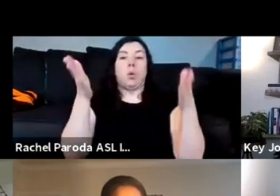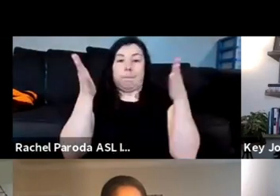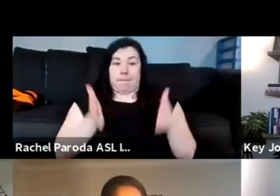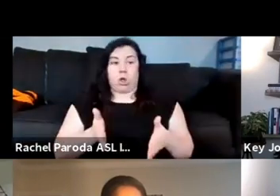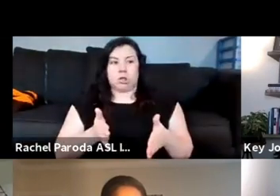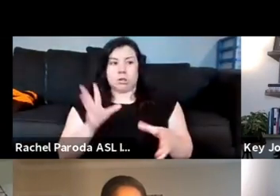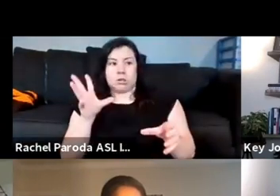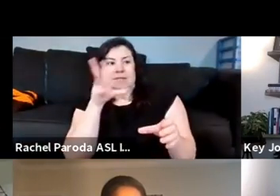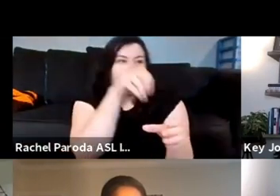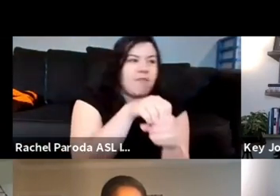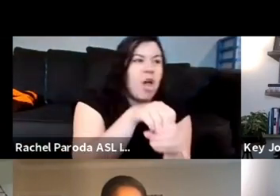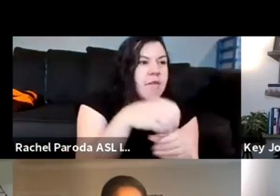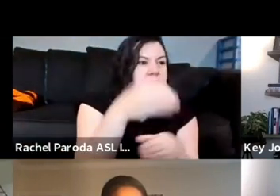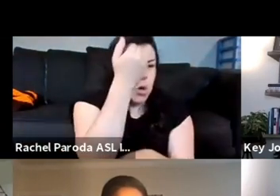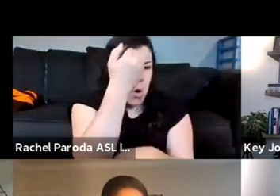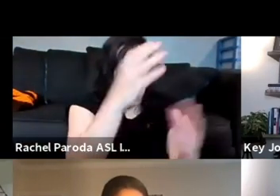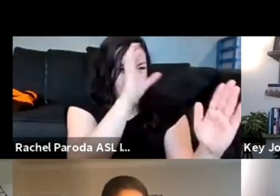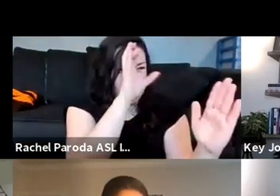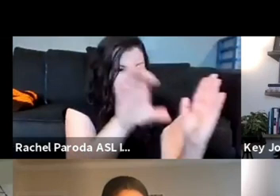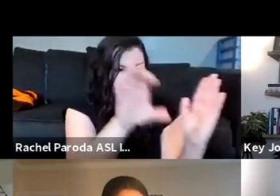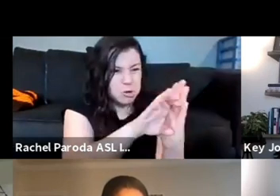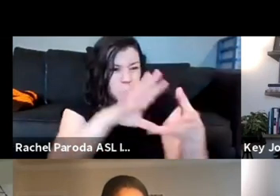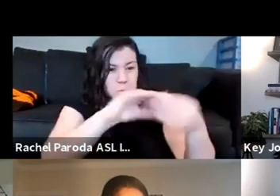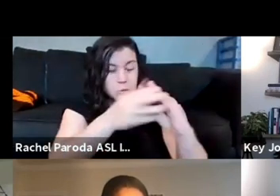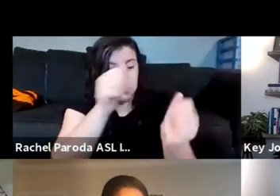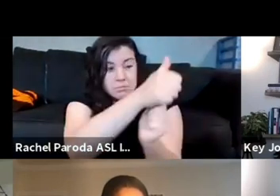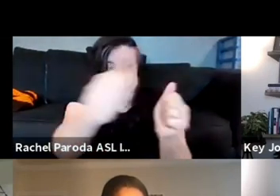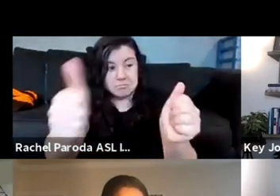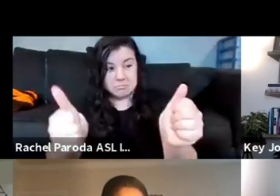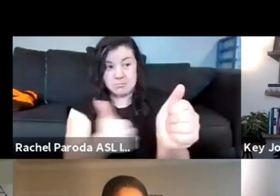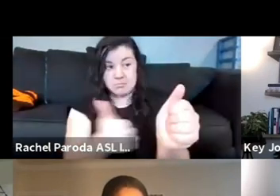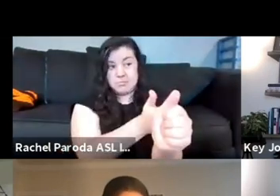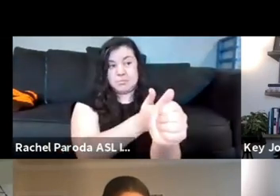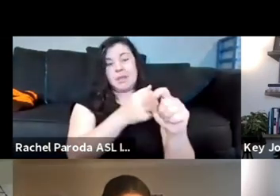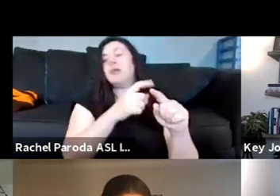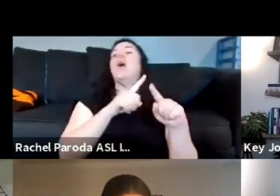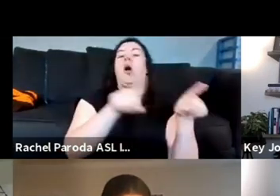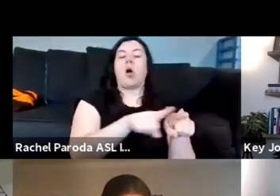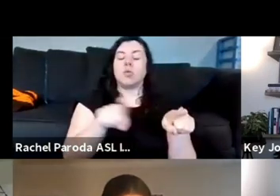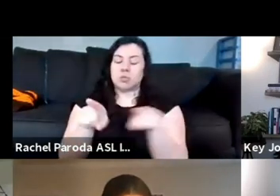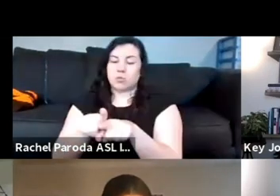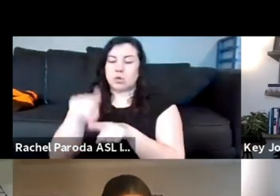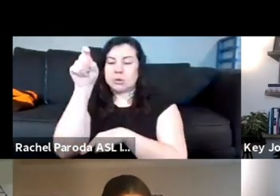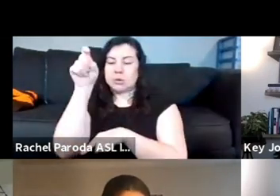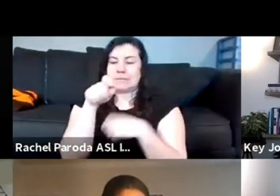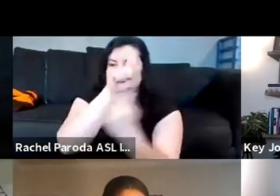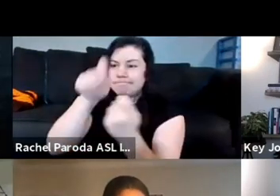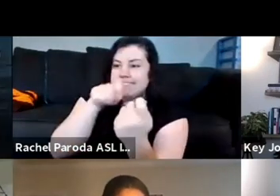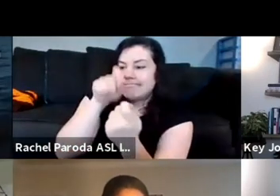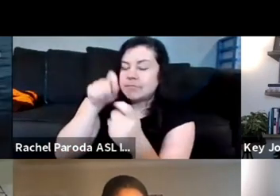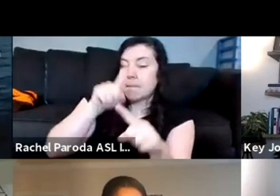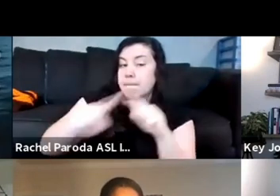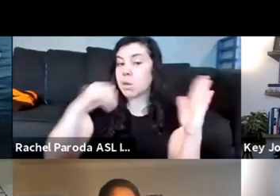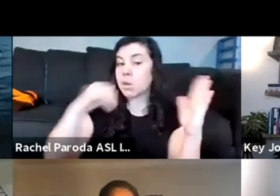pictures and knowing their historical context um at times with near our historical precision and yet it's the artist who knows what